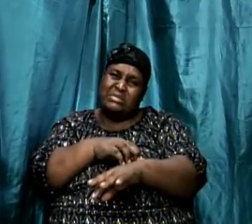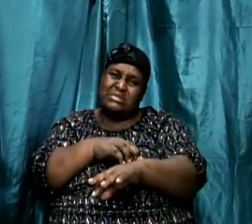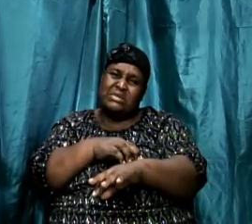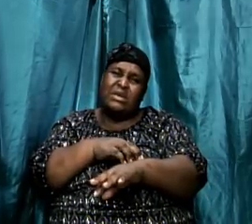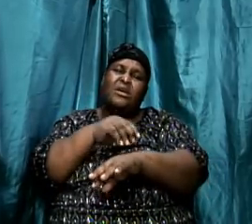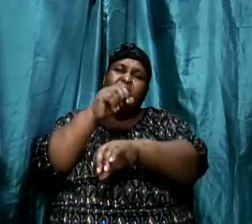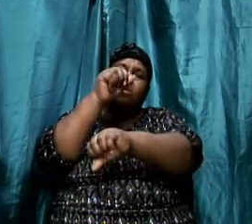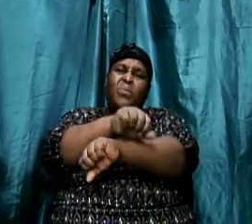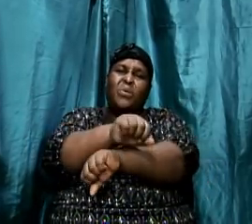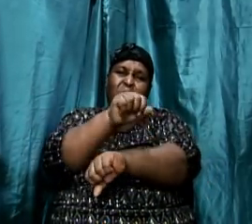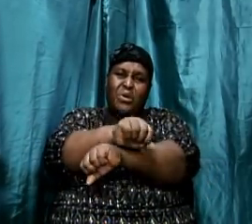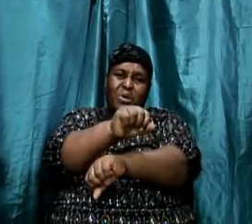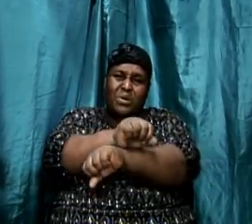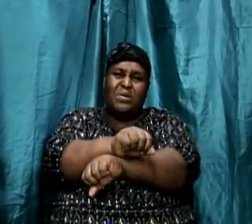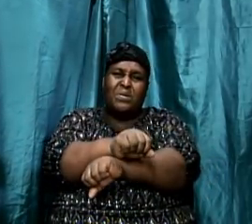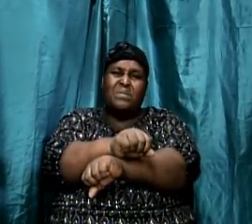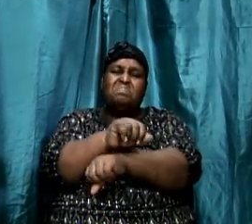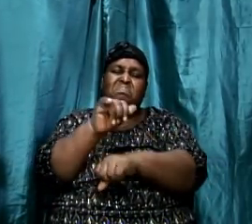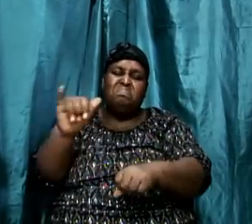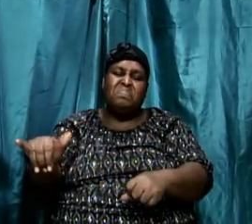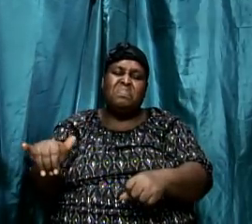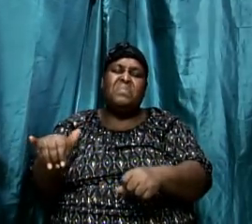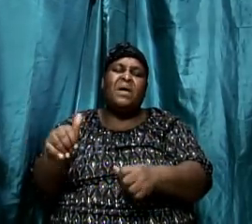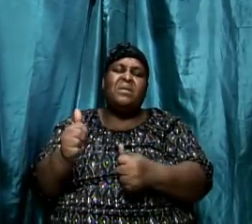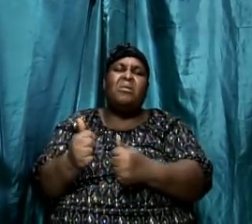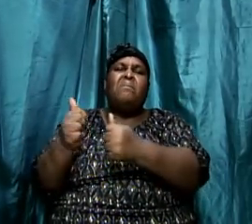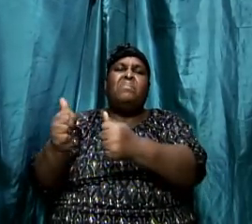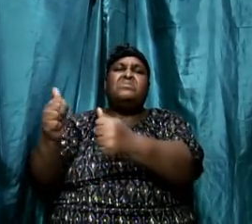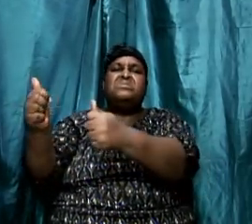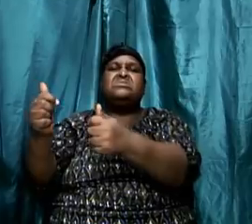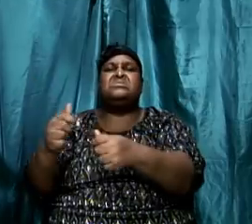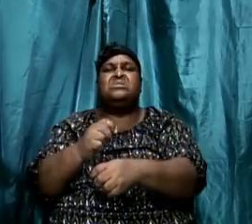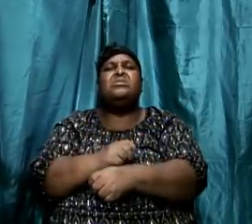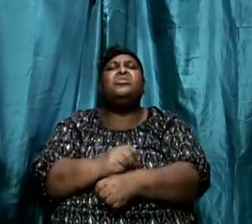Testament because of his vocabulary. He was like a scholarly man.